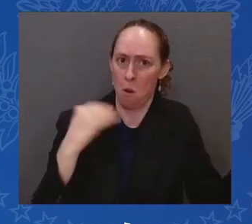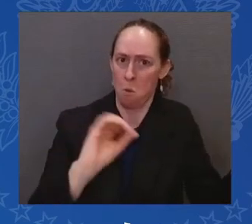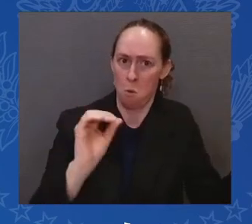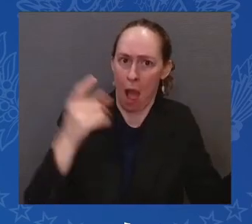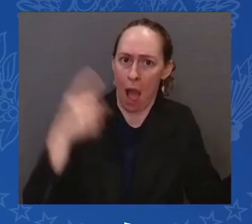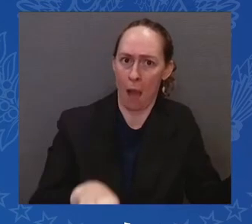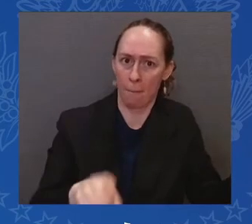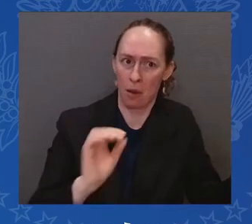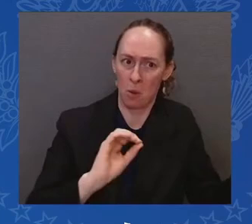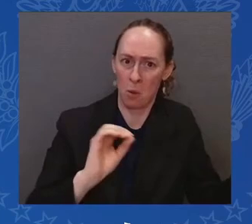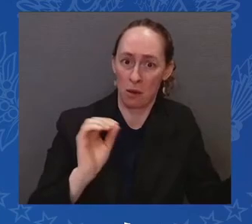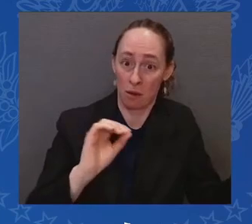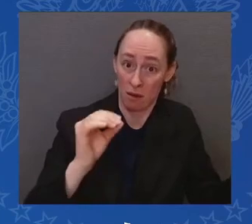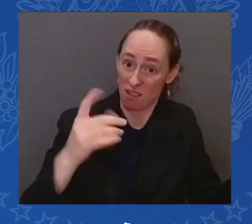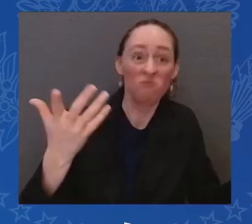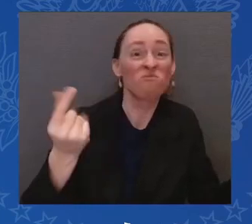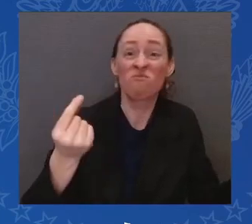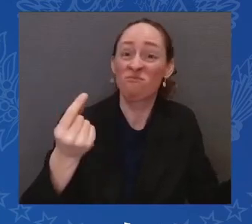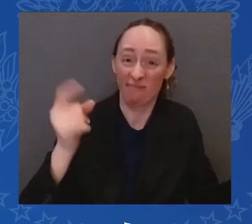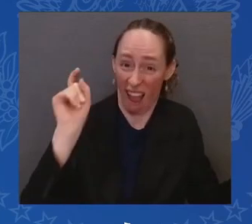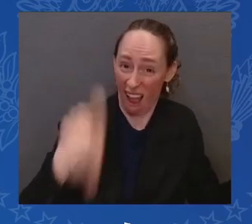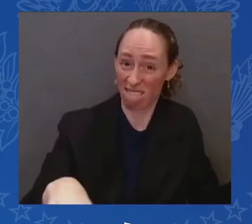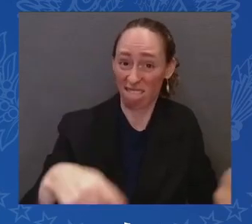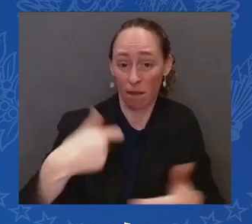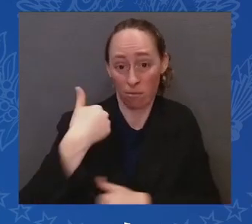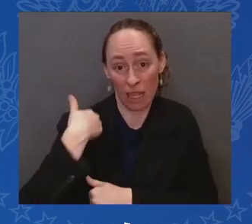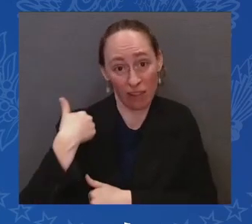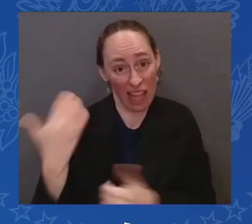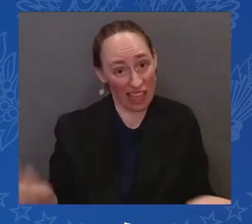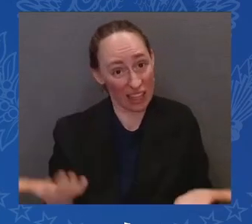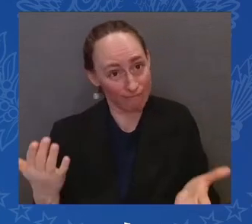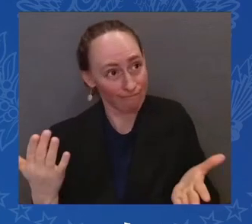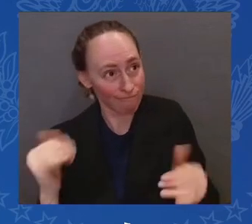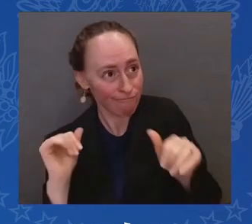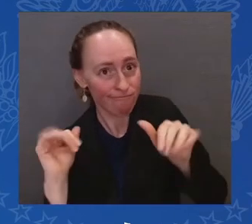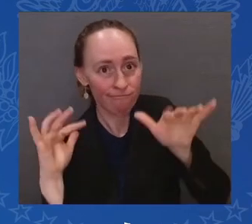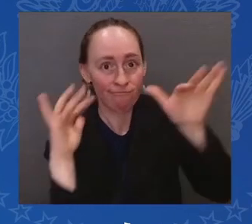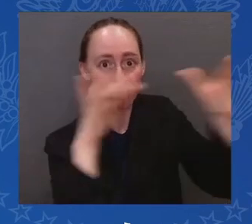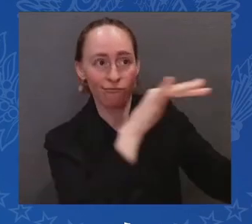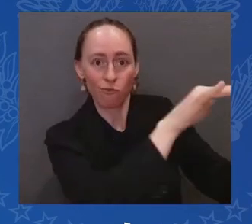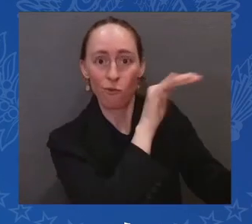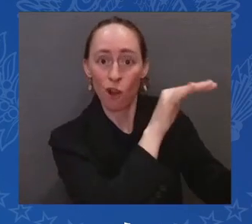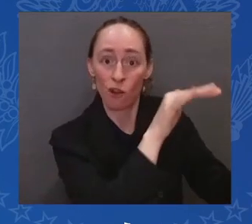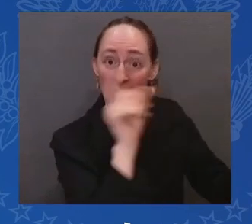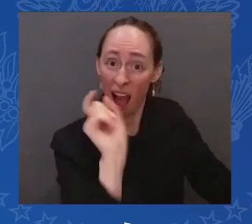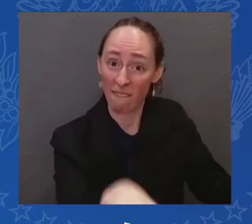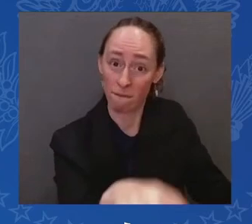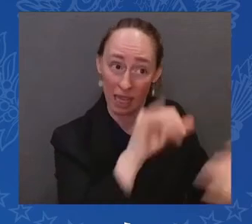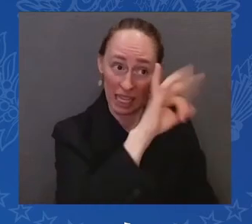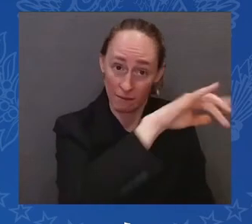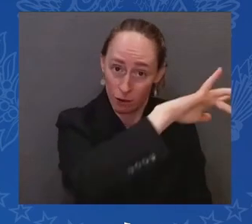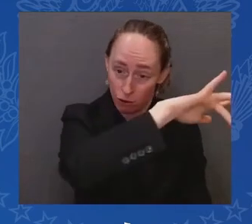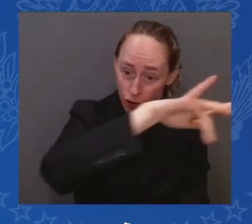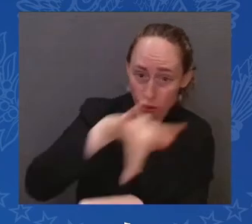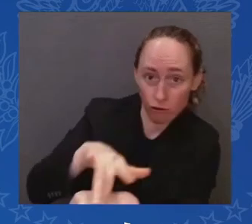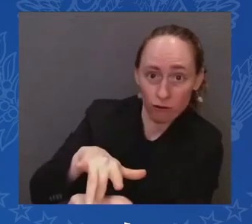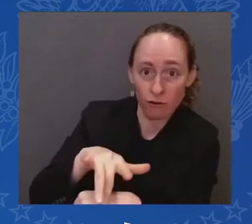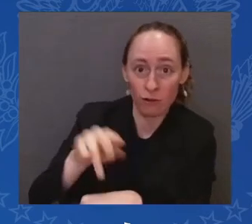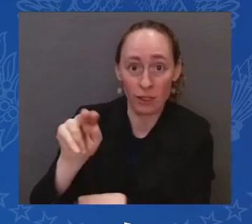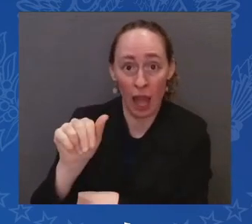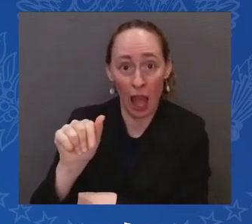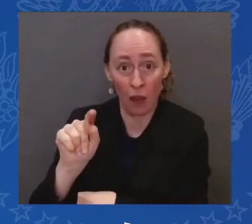NATO. Make no mistake, today's vote is going to be long remembered. And history is going to judge harshly